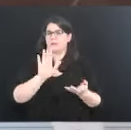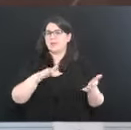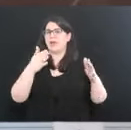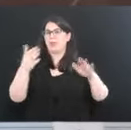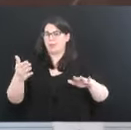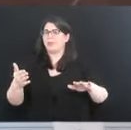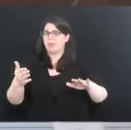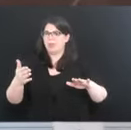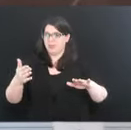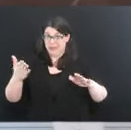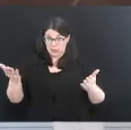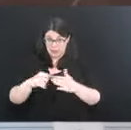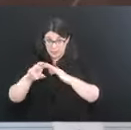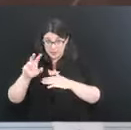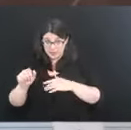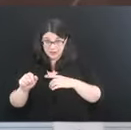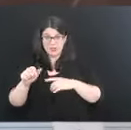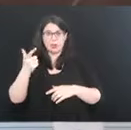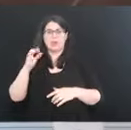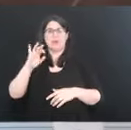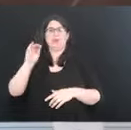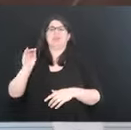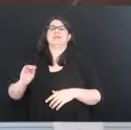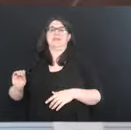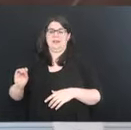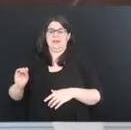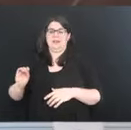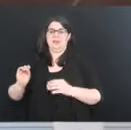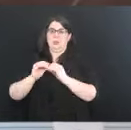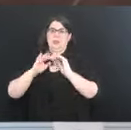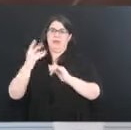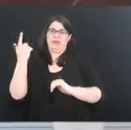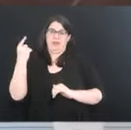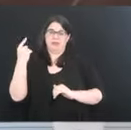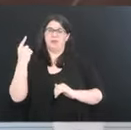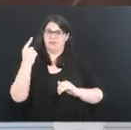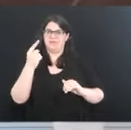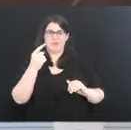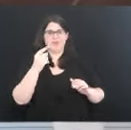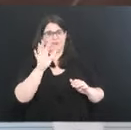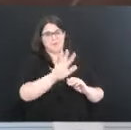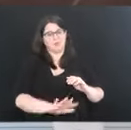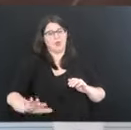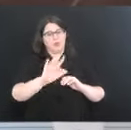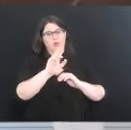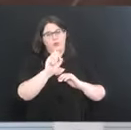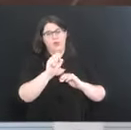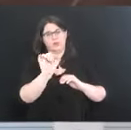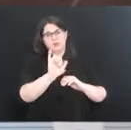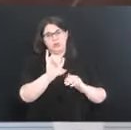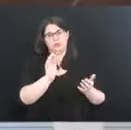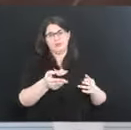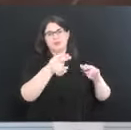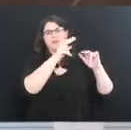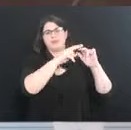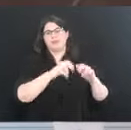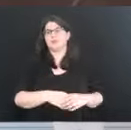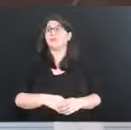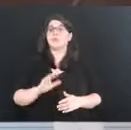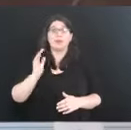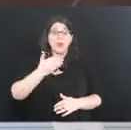that's been a 29% increase over the previous year. Our Office of Drug Control Policy